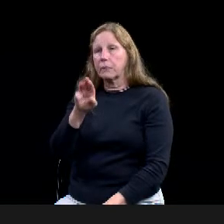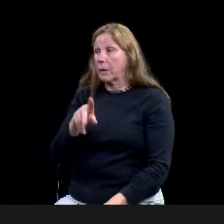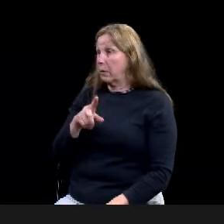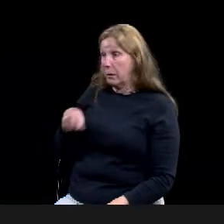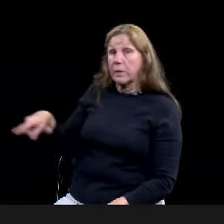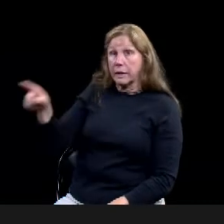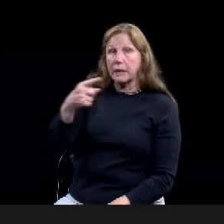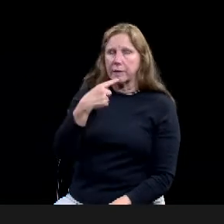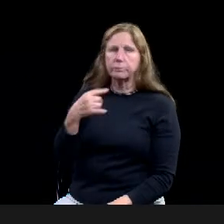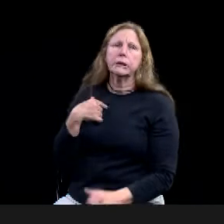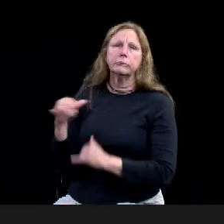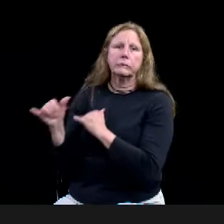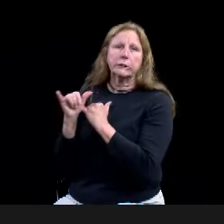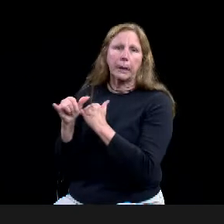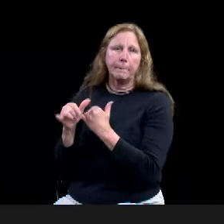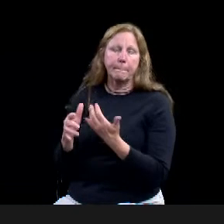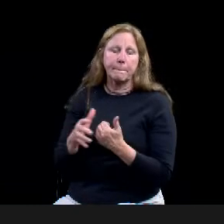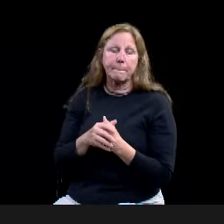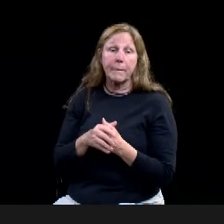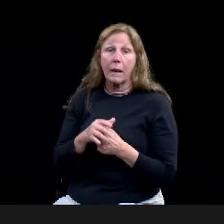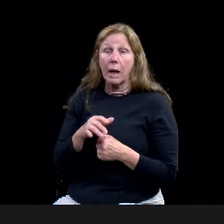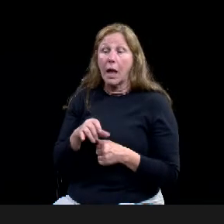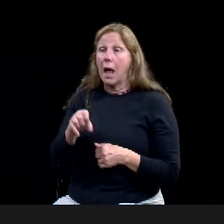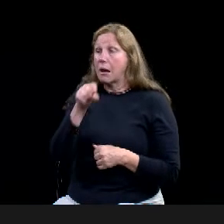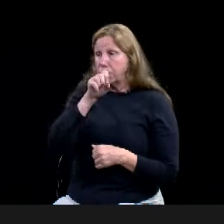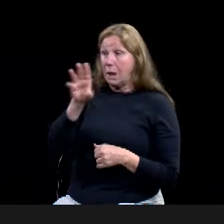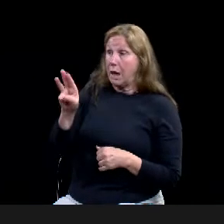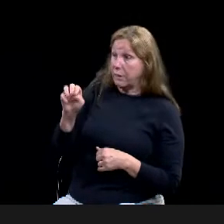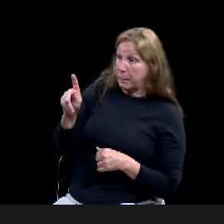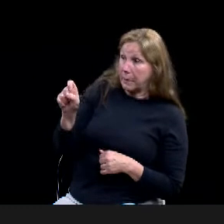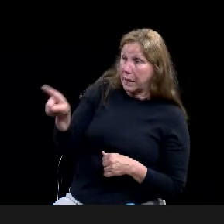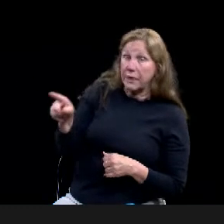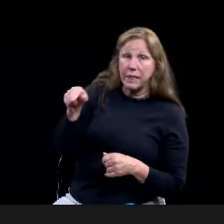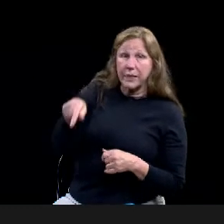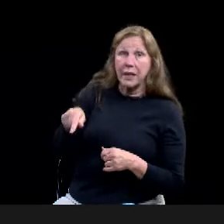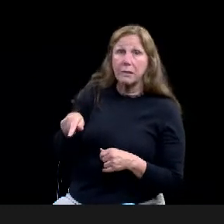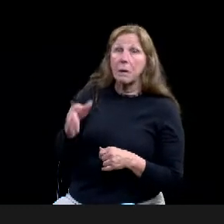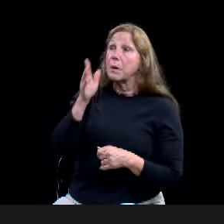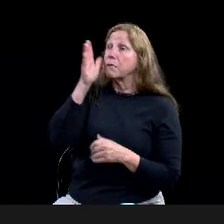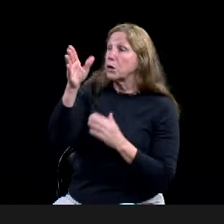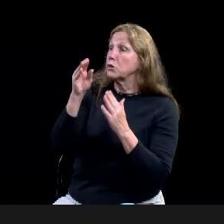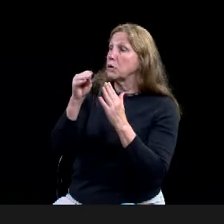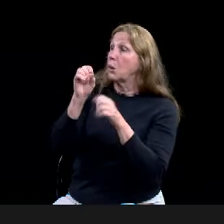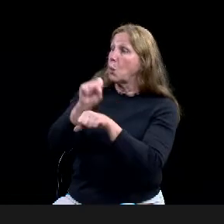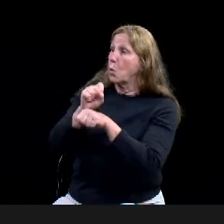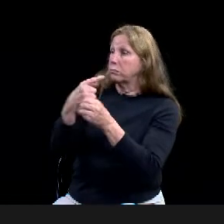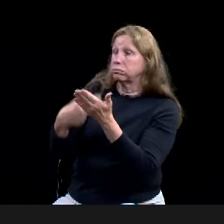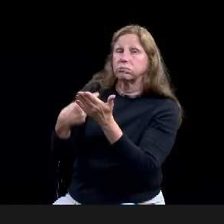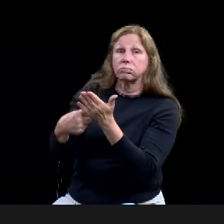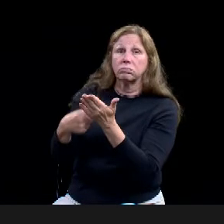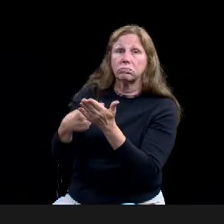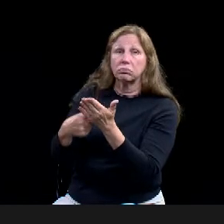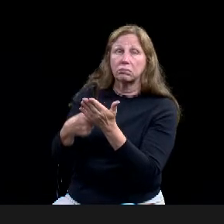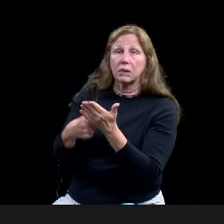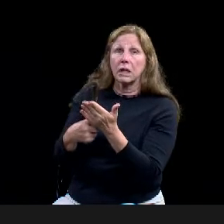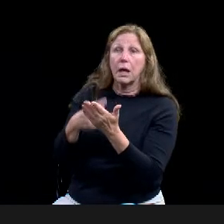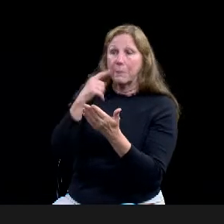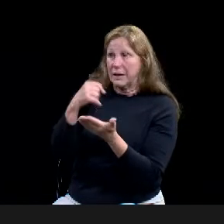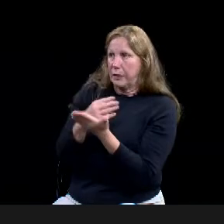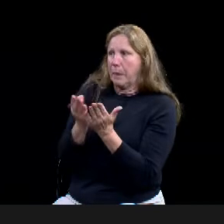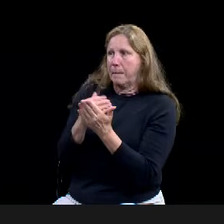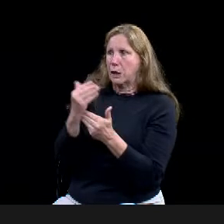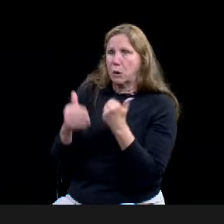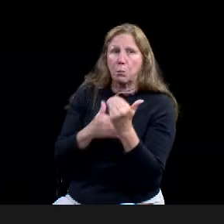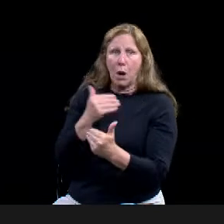especially with where we are in the budget process. Um, if we potentially are going to put some extra funding towards housing rehabilitation